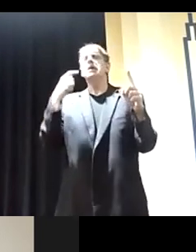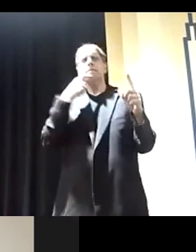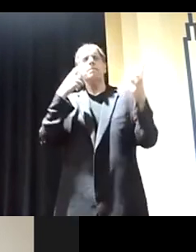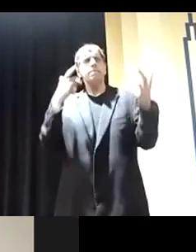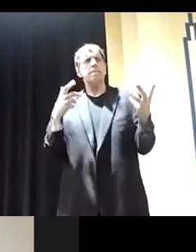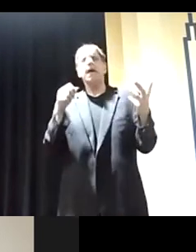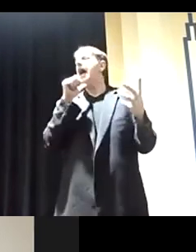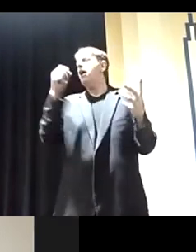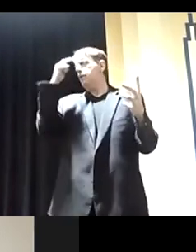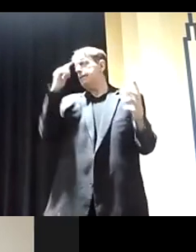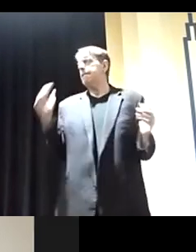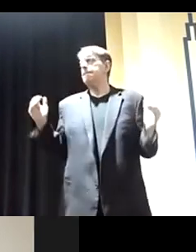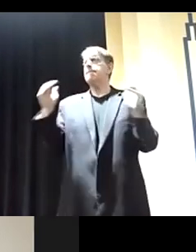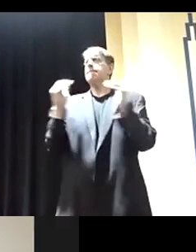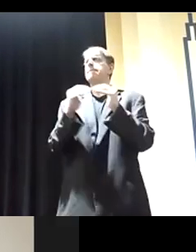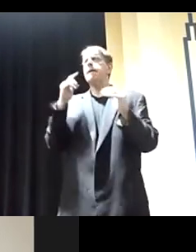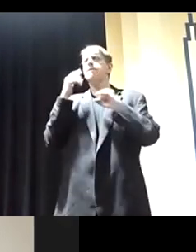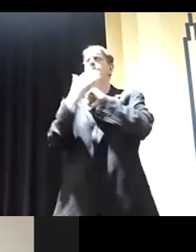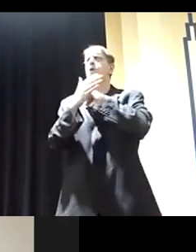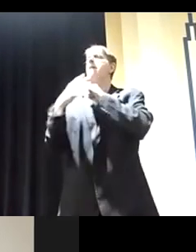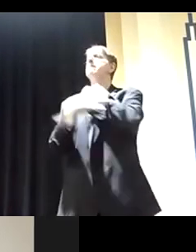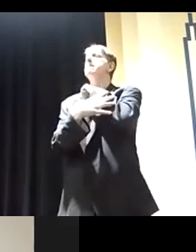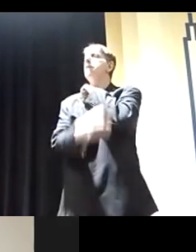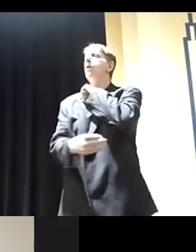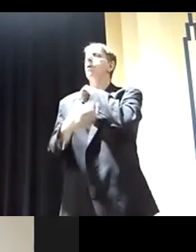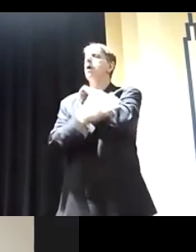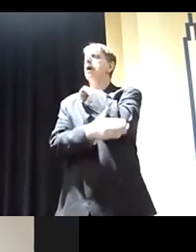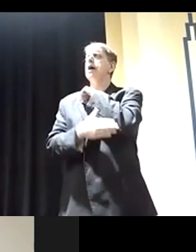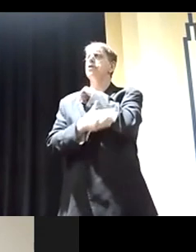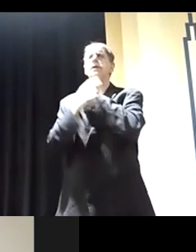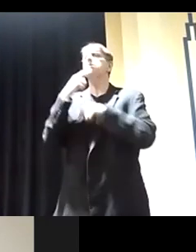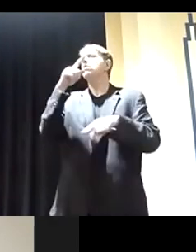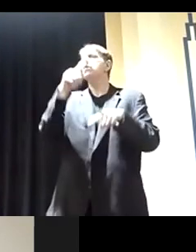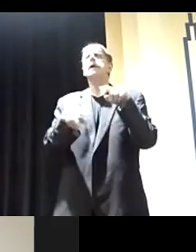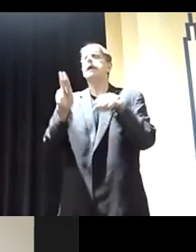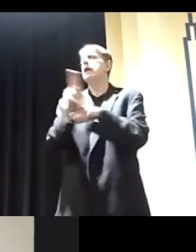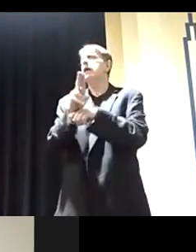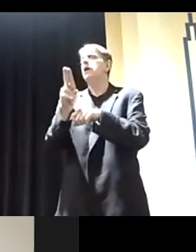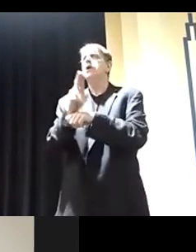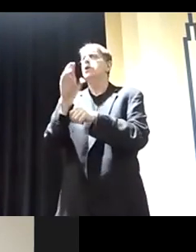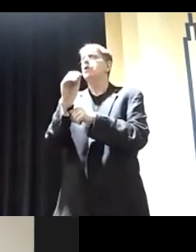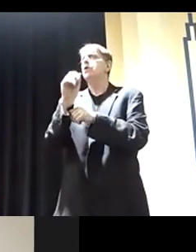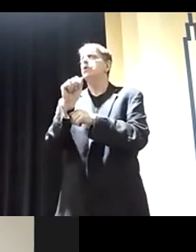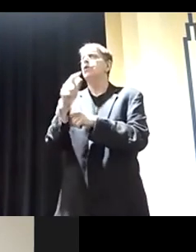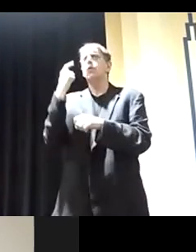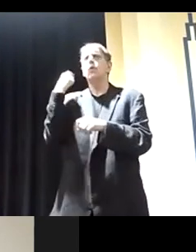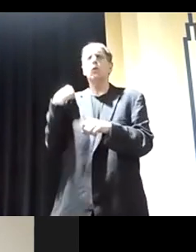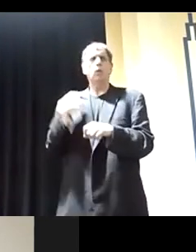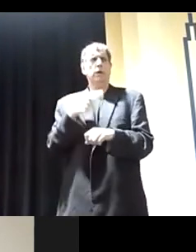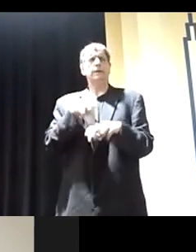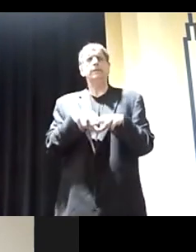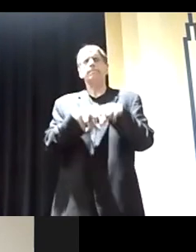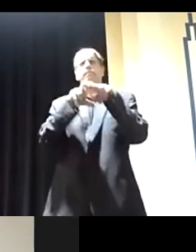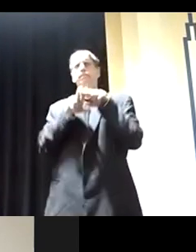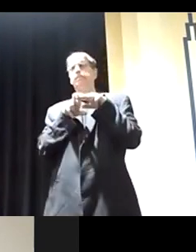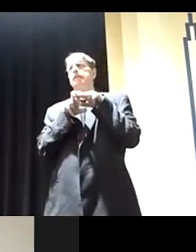I don't think it's fair for countries that are very poor to tell them not to go use to coal. I think they, we need to sit back. We at the U S need